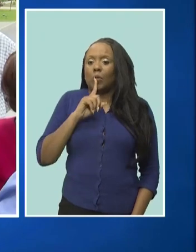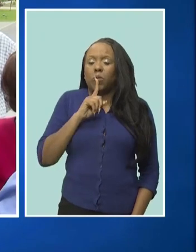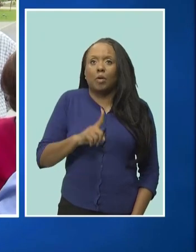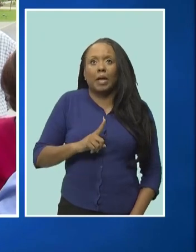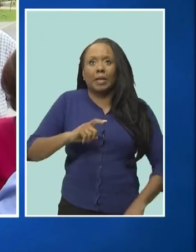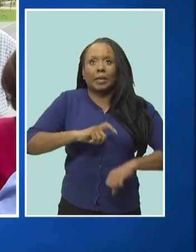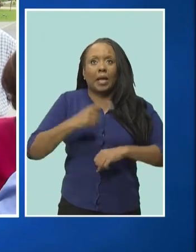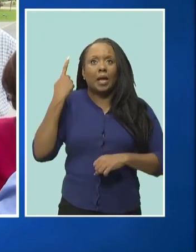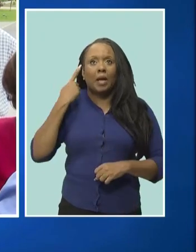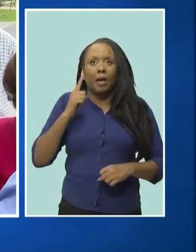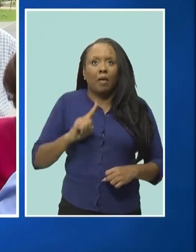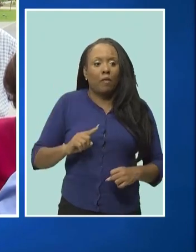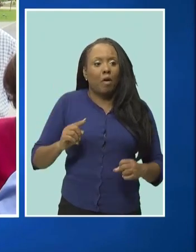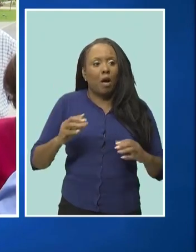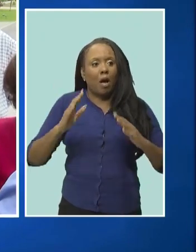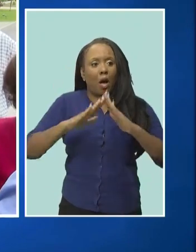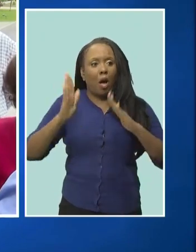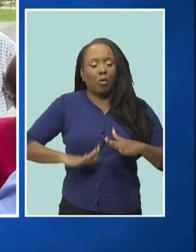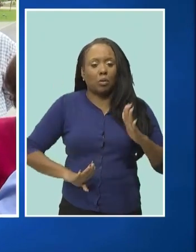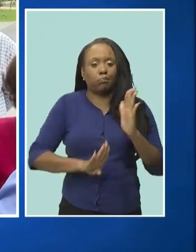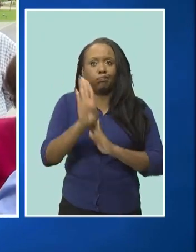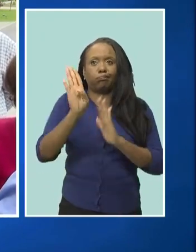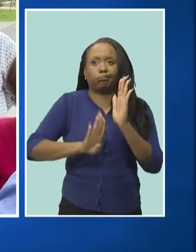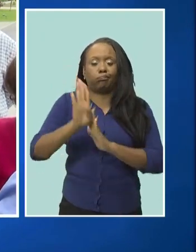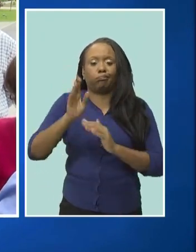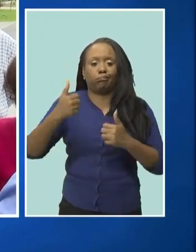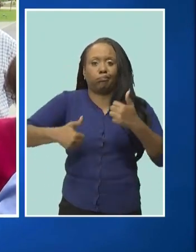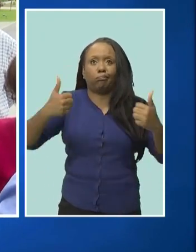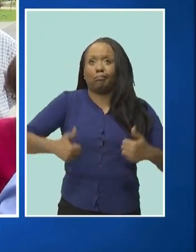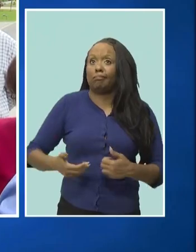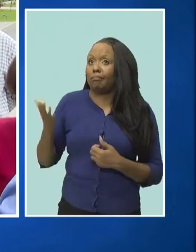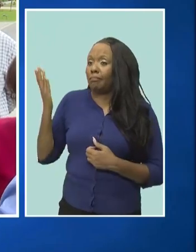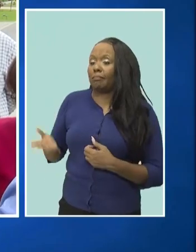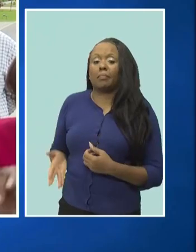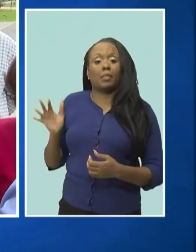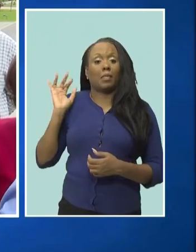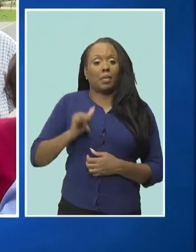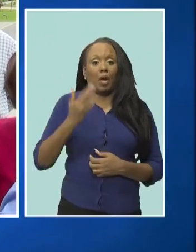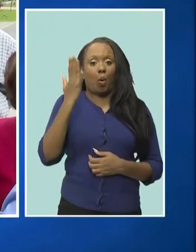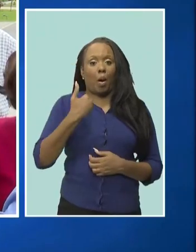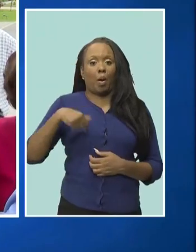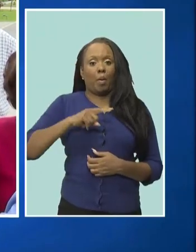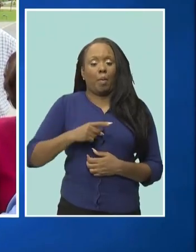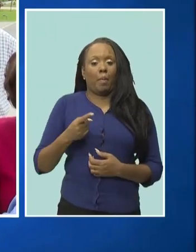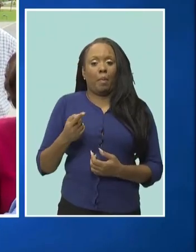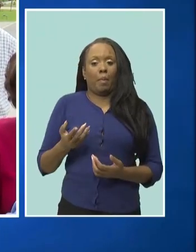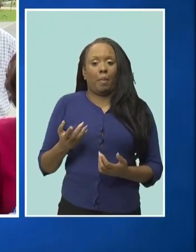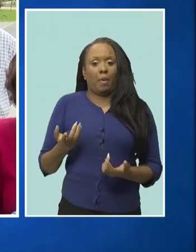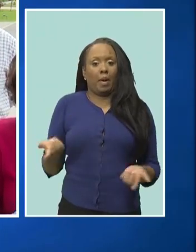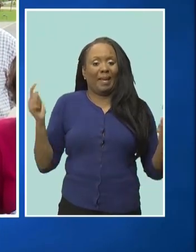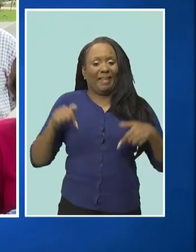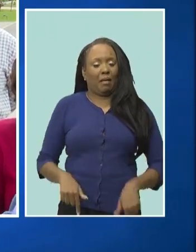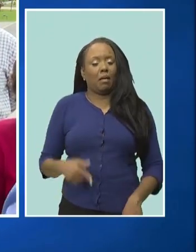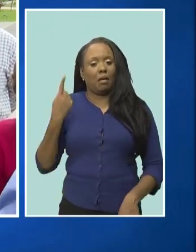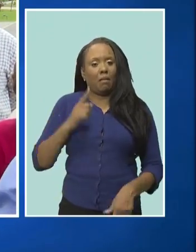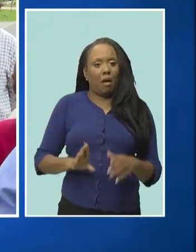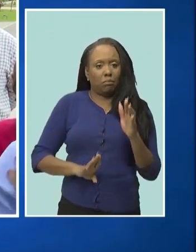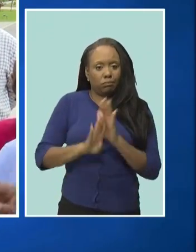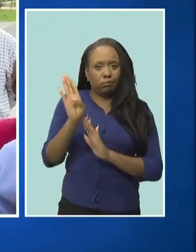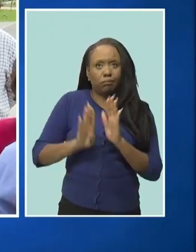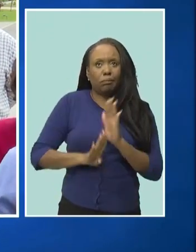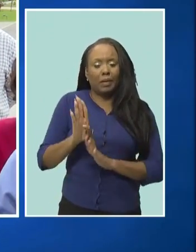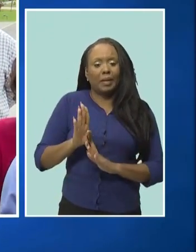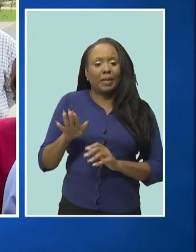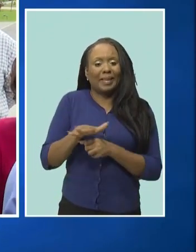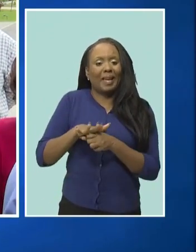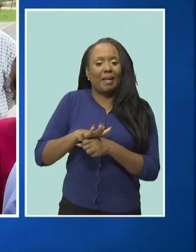is why we're here to to showcase um BJ investment limited and you know Ridge Meadows